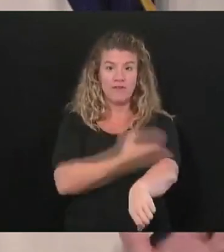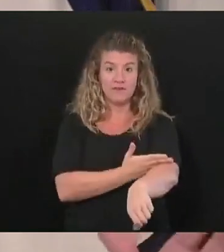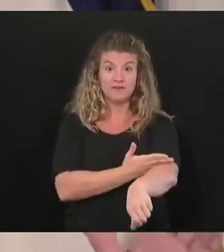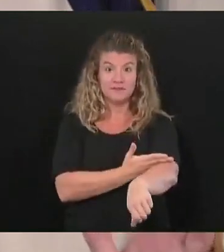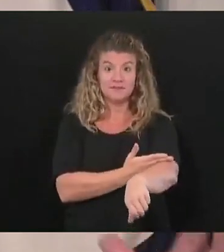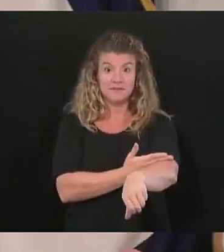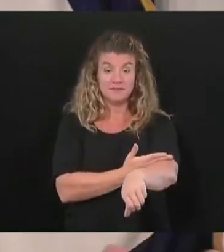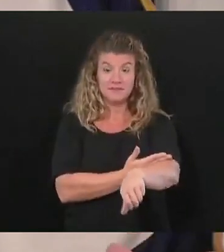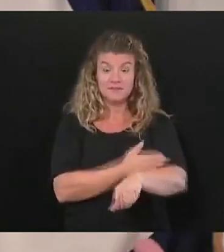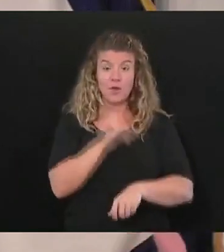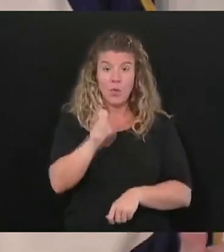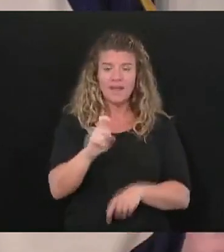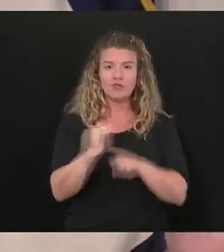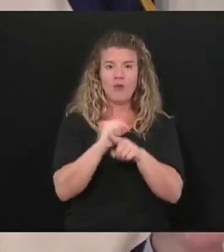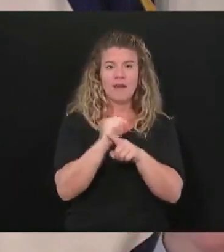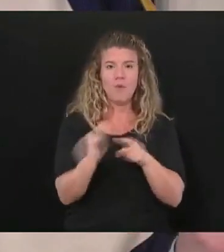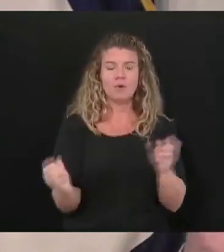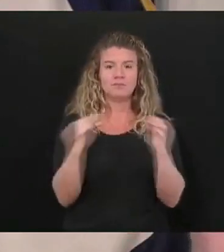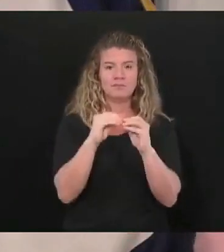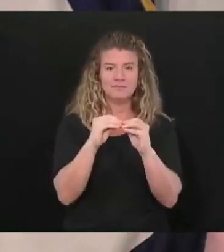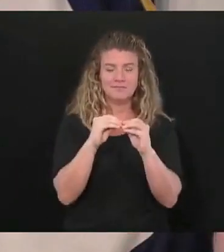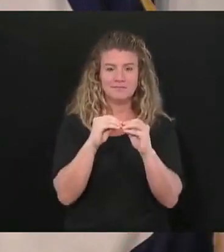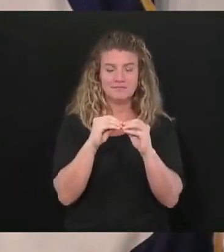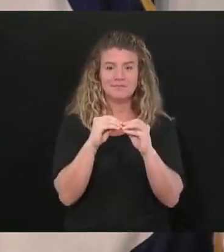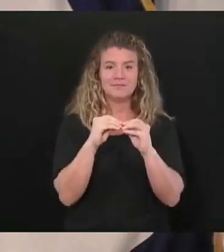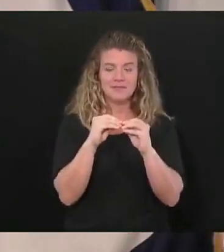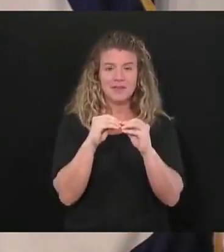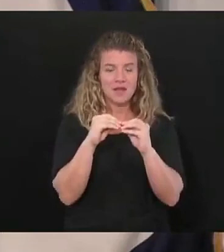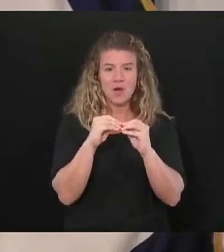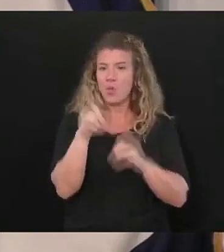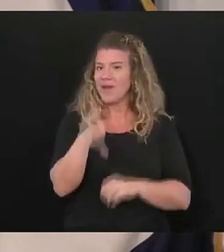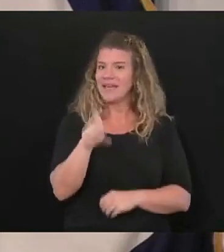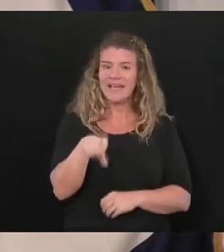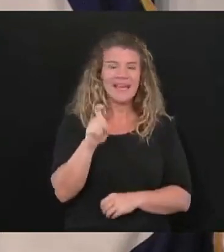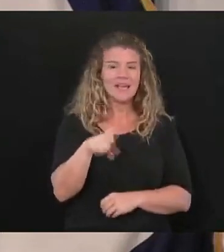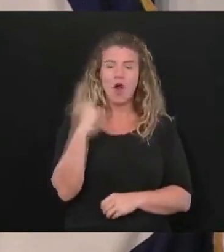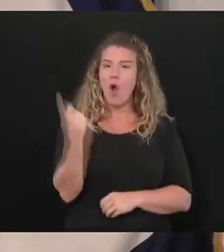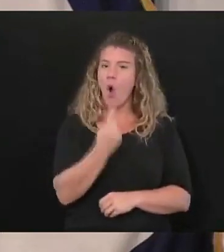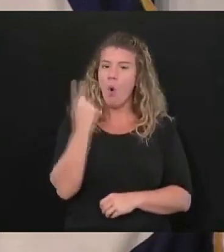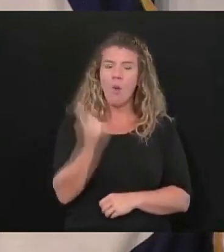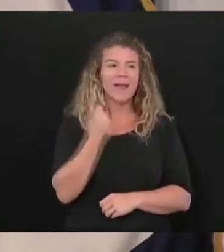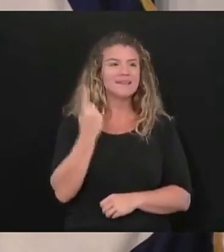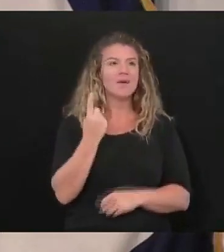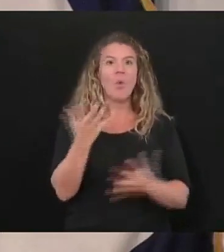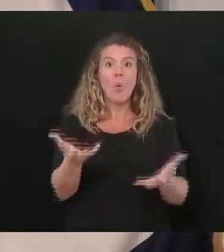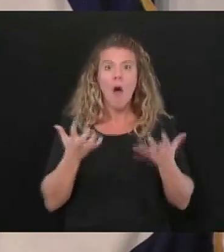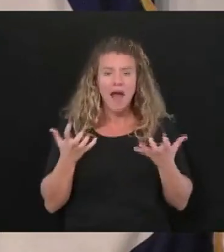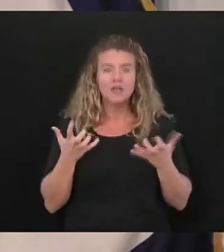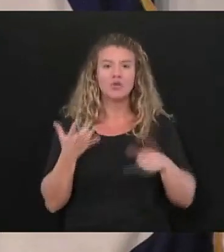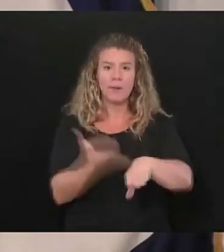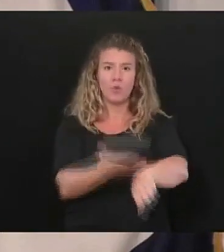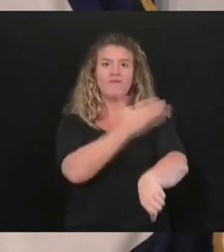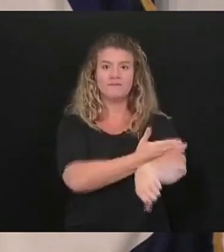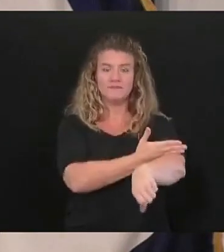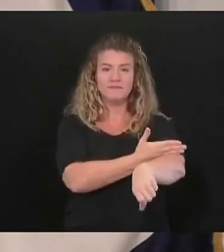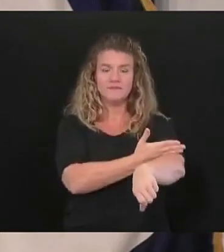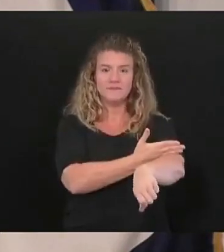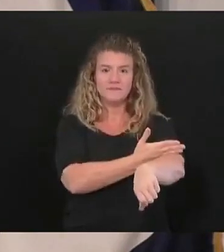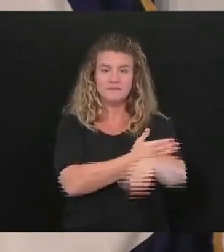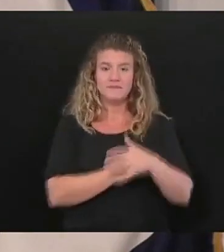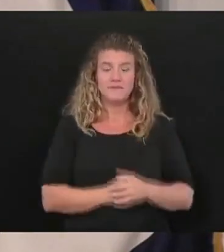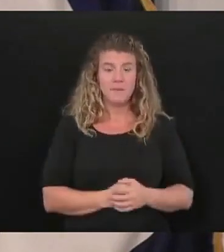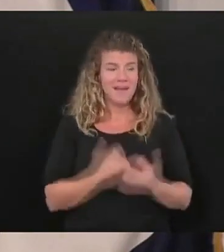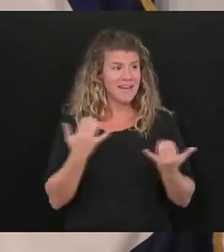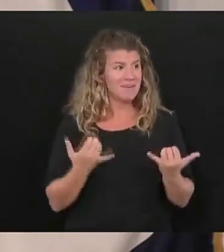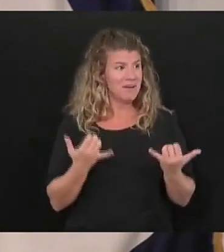need to do more training we need to absolutely always strive to get better but look how we've